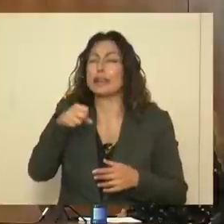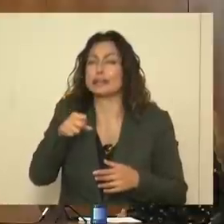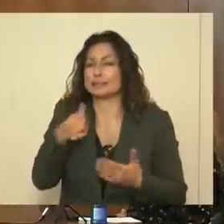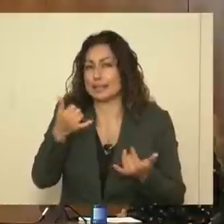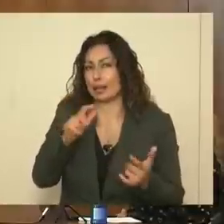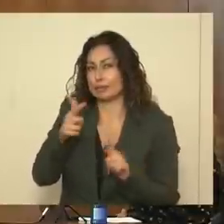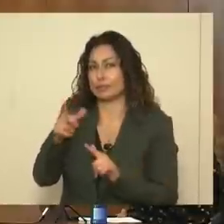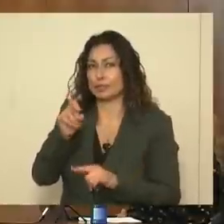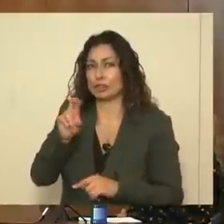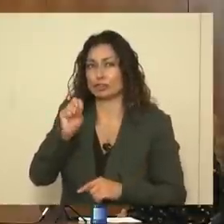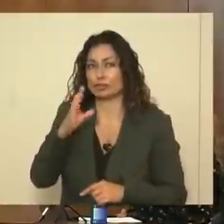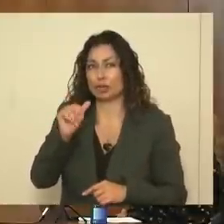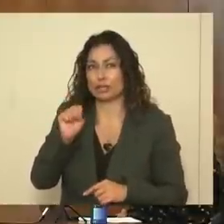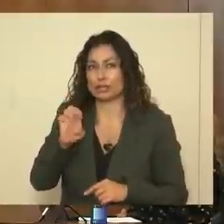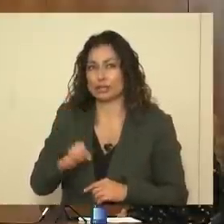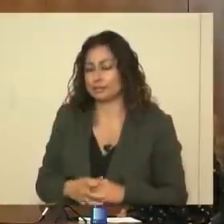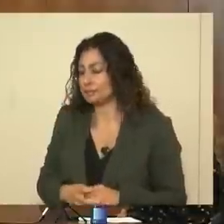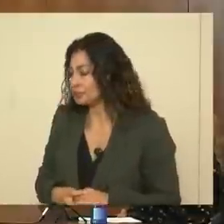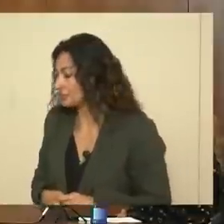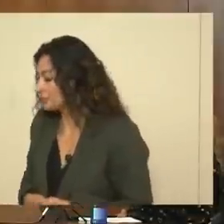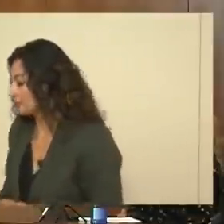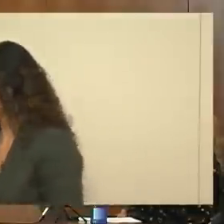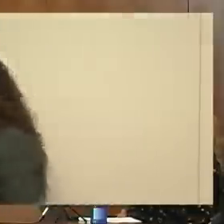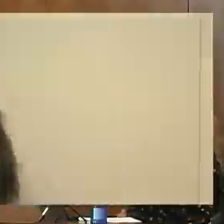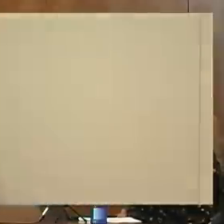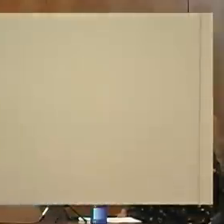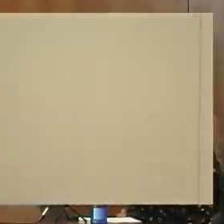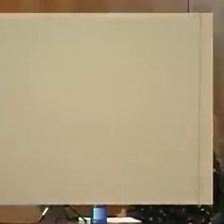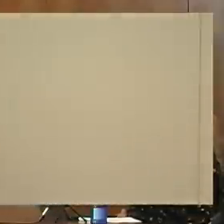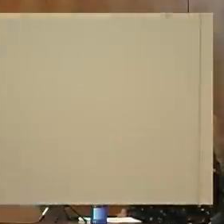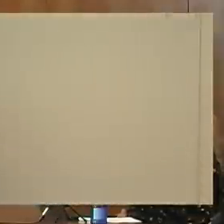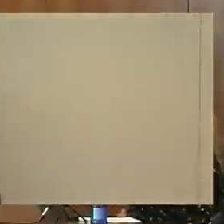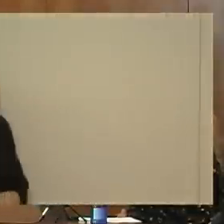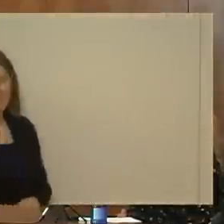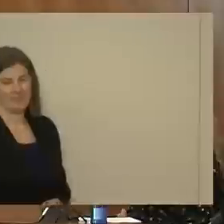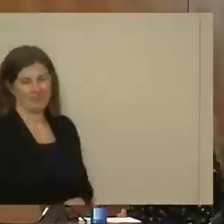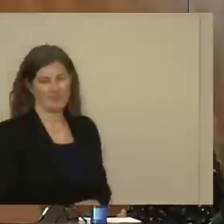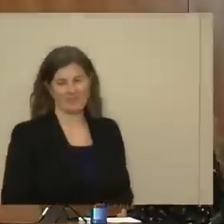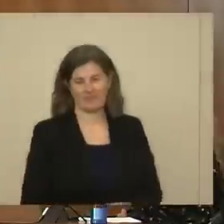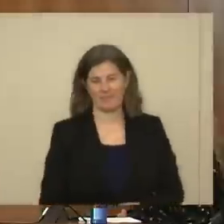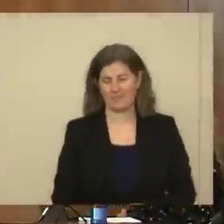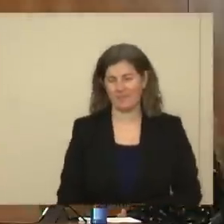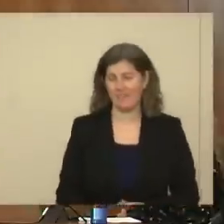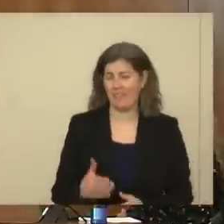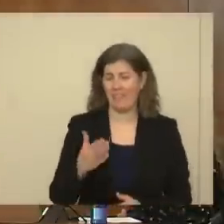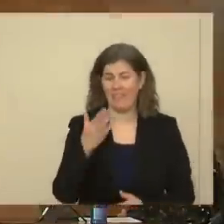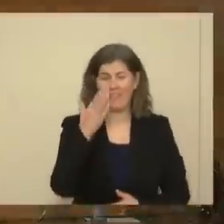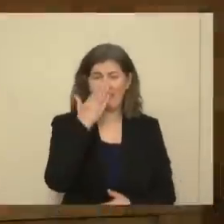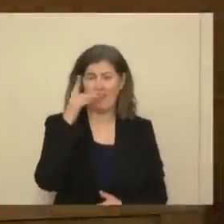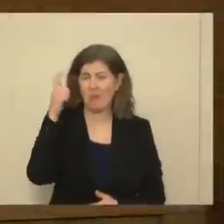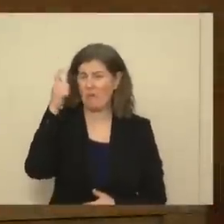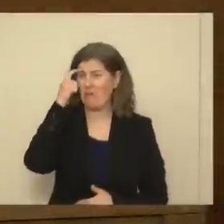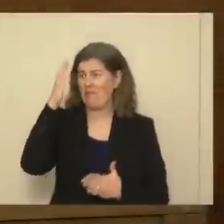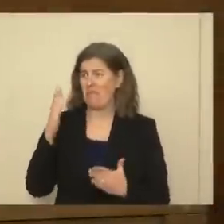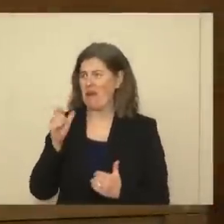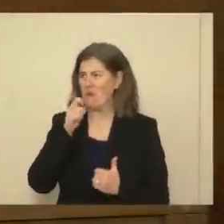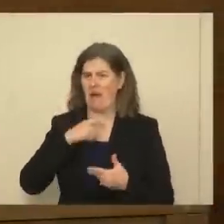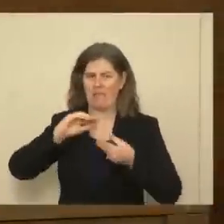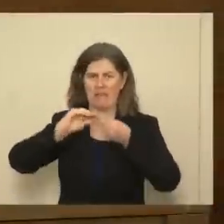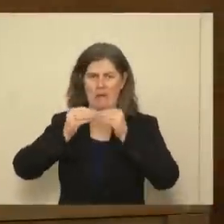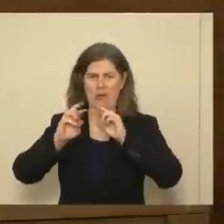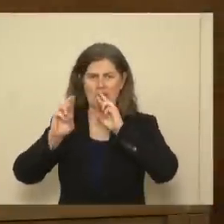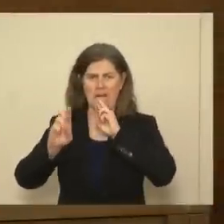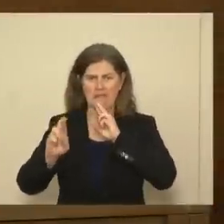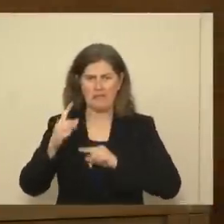Thank you, Governor. Thank you very much for those questions. I don't have those numeric answers on hand today for you, but